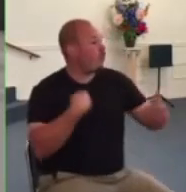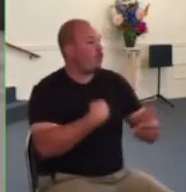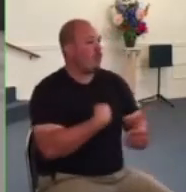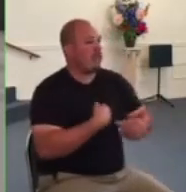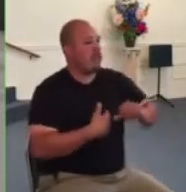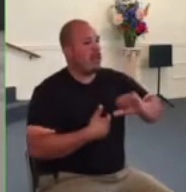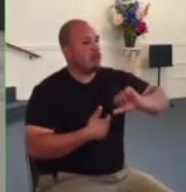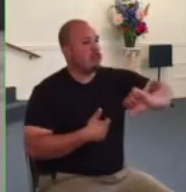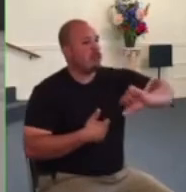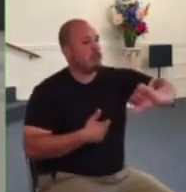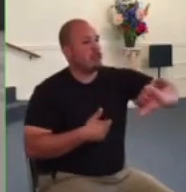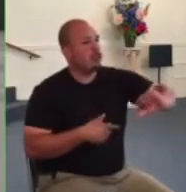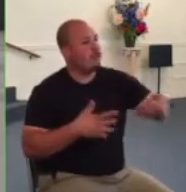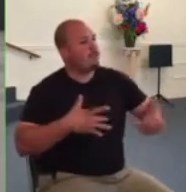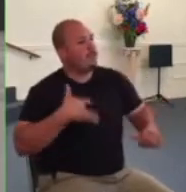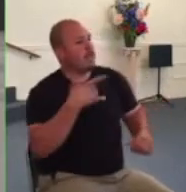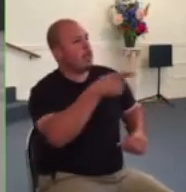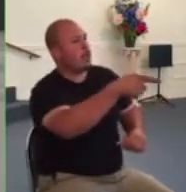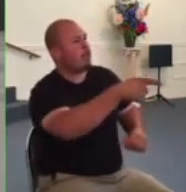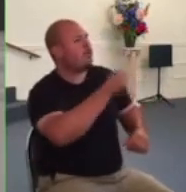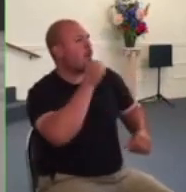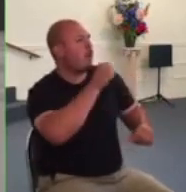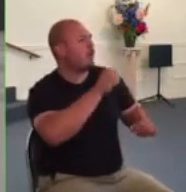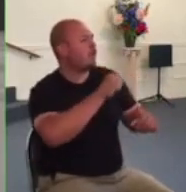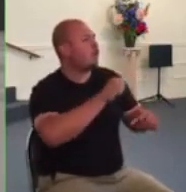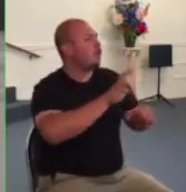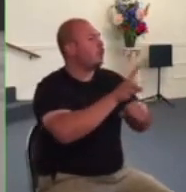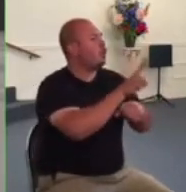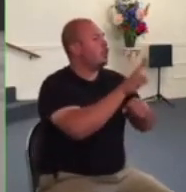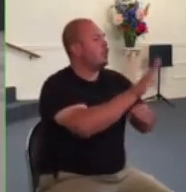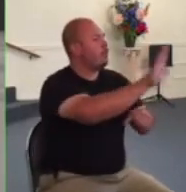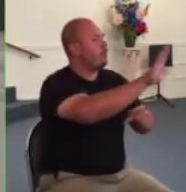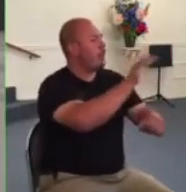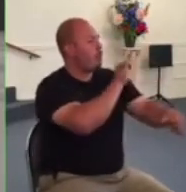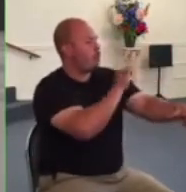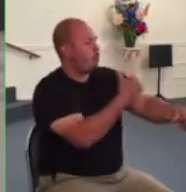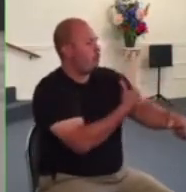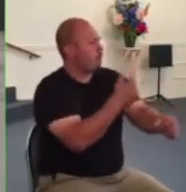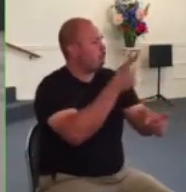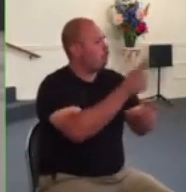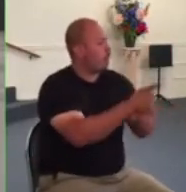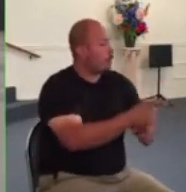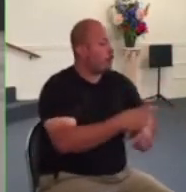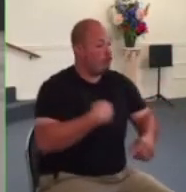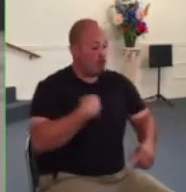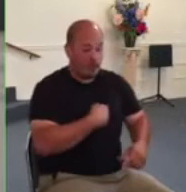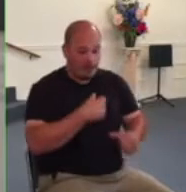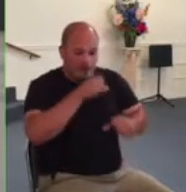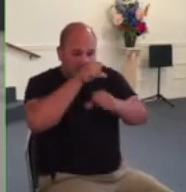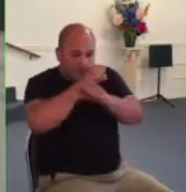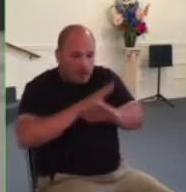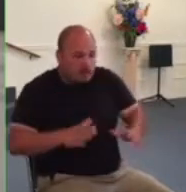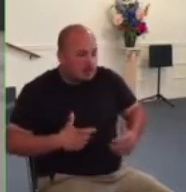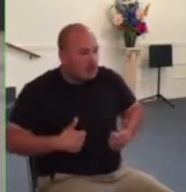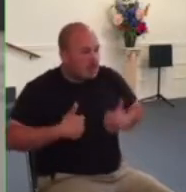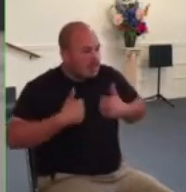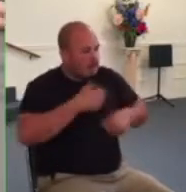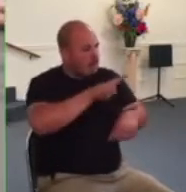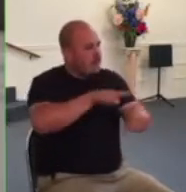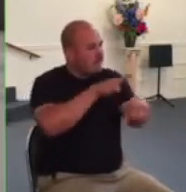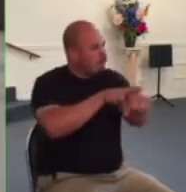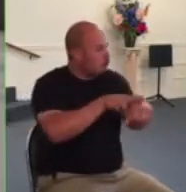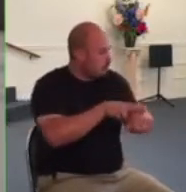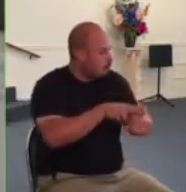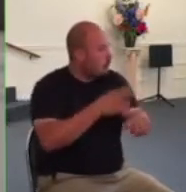abusing their authority or acting inappropriately now we're very blessed to live in a nation that affords us by